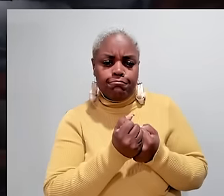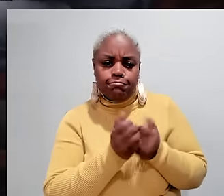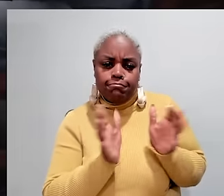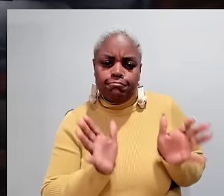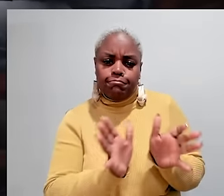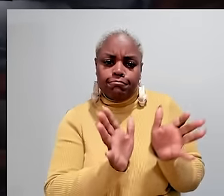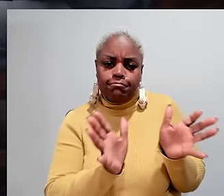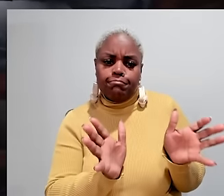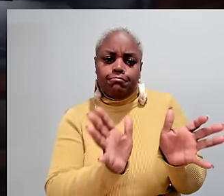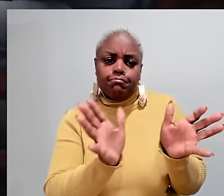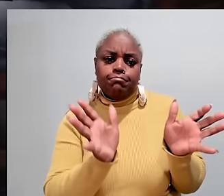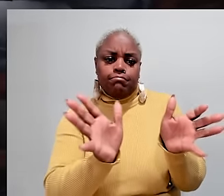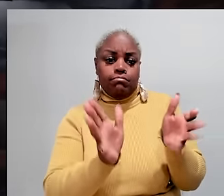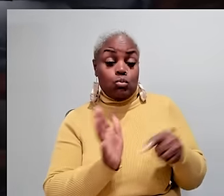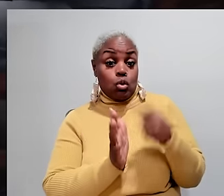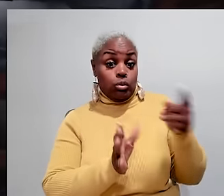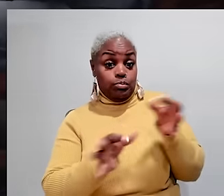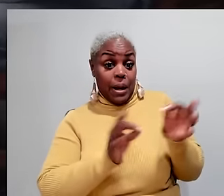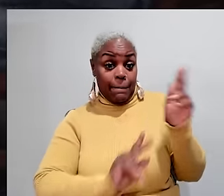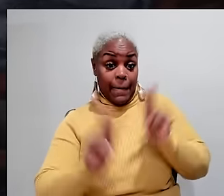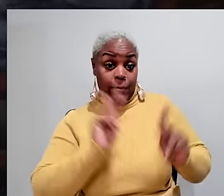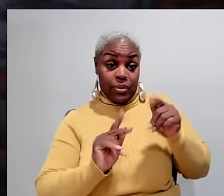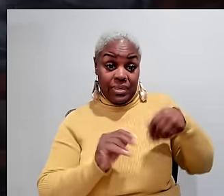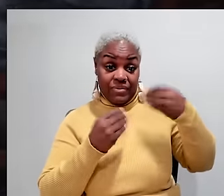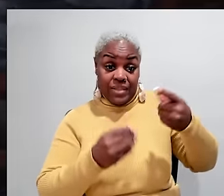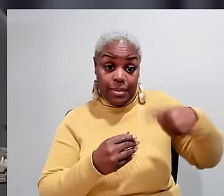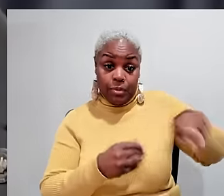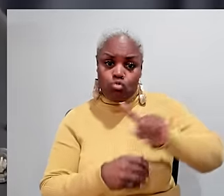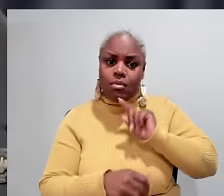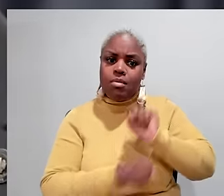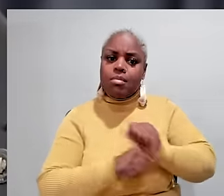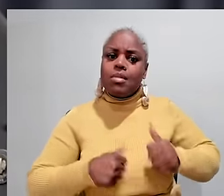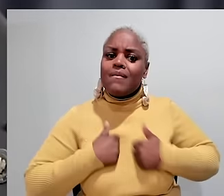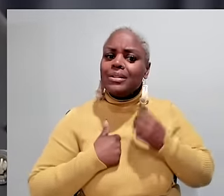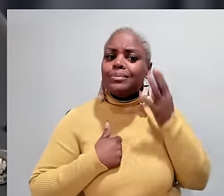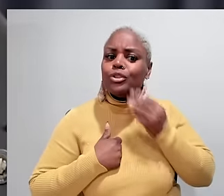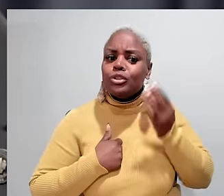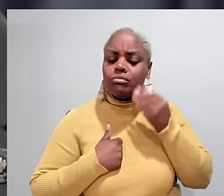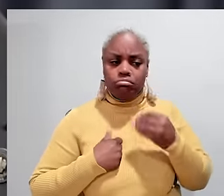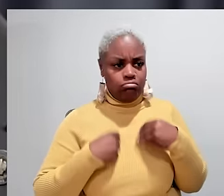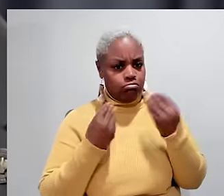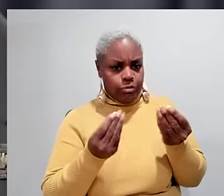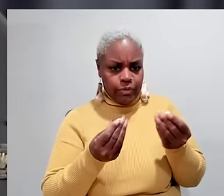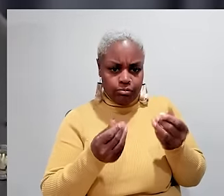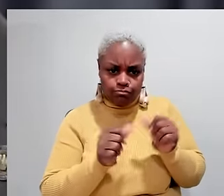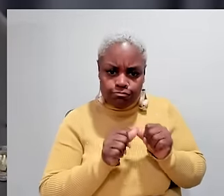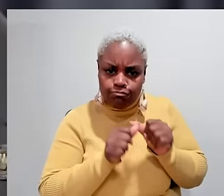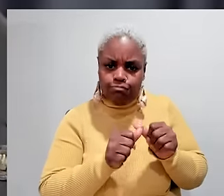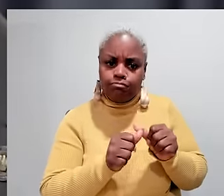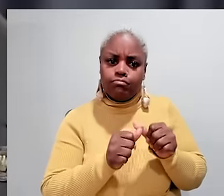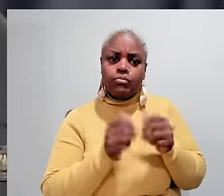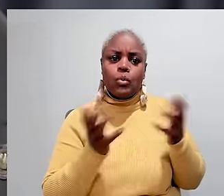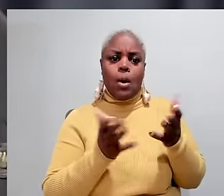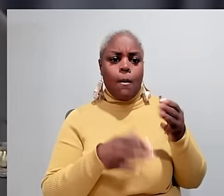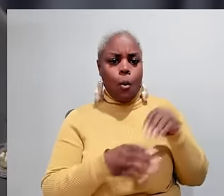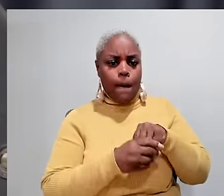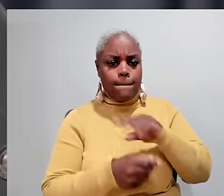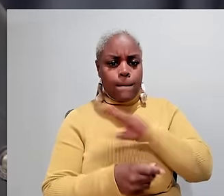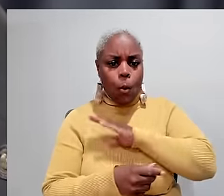you know I think part of it was there was always a pushback because it would cost more money it's an easy issue to sell once you explain to